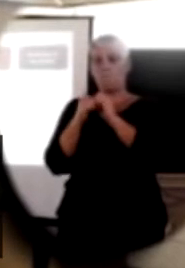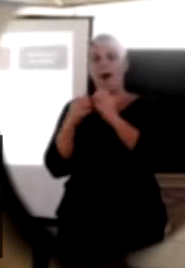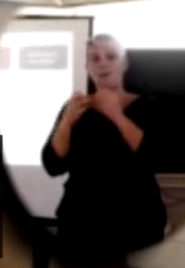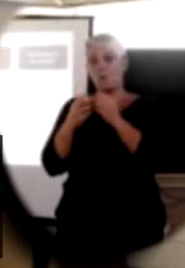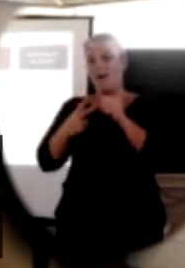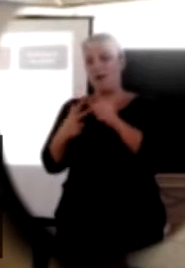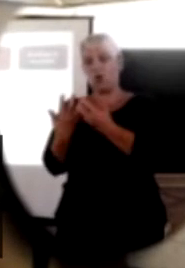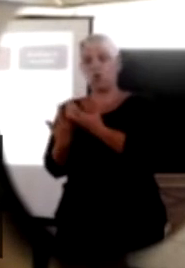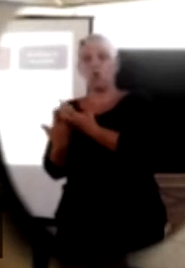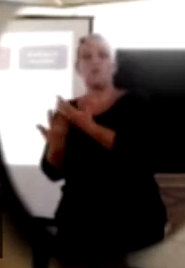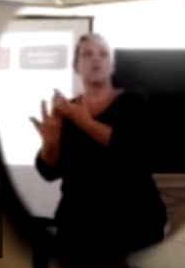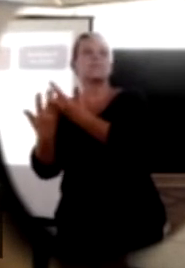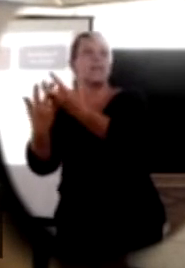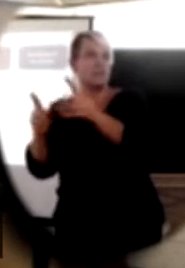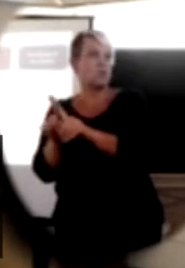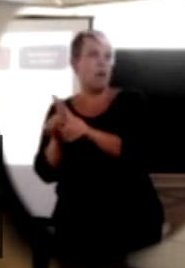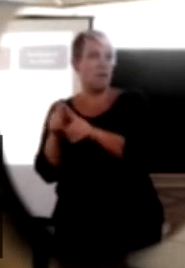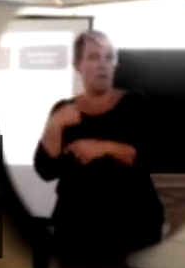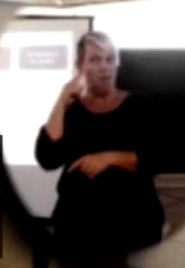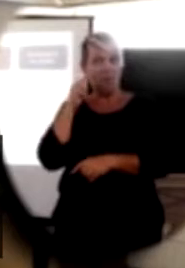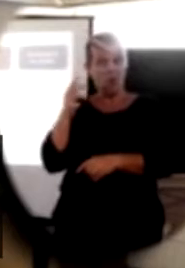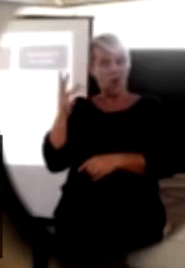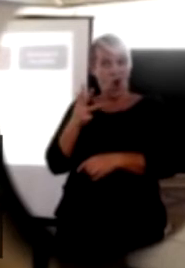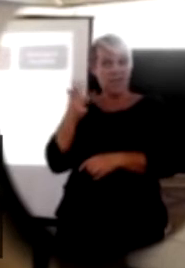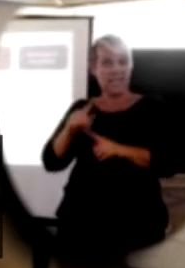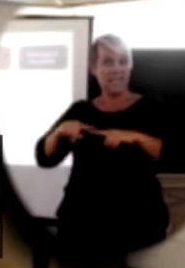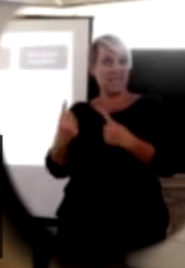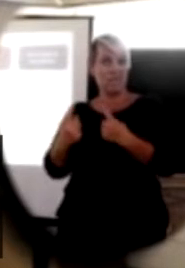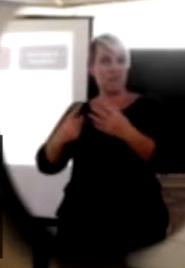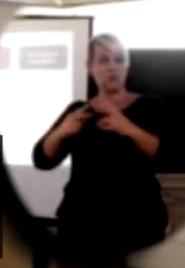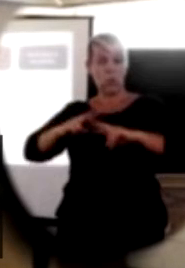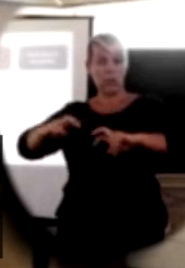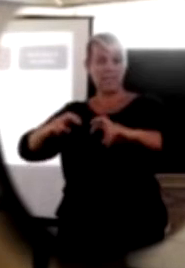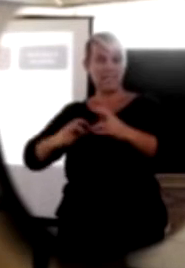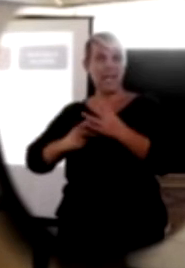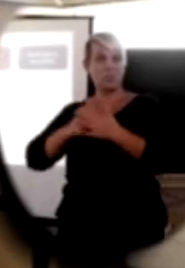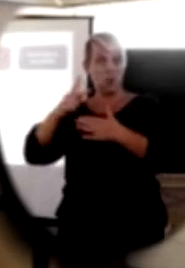a number of universities. I think at this point in time we've got about 19 research projects that we're doing.